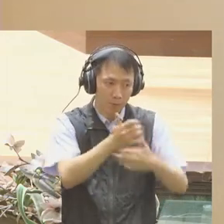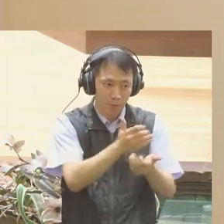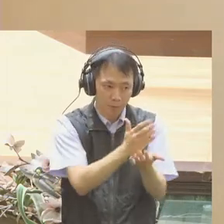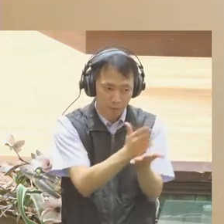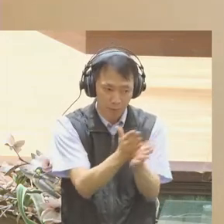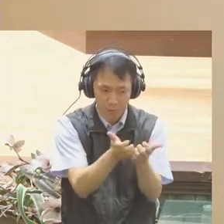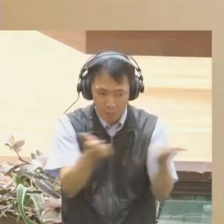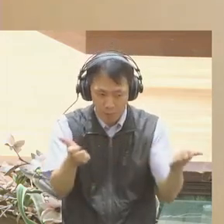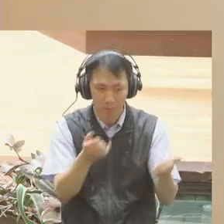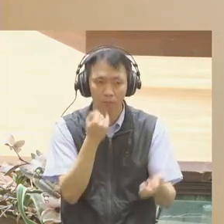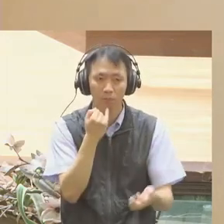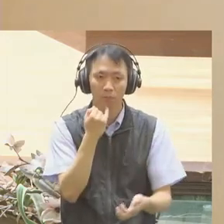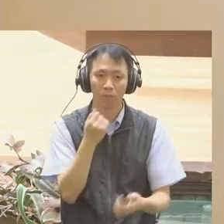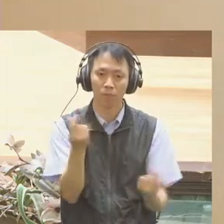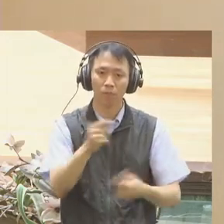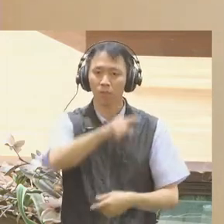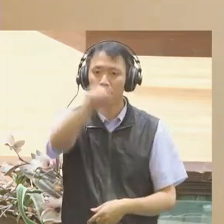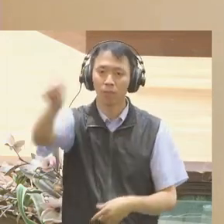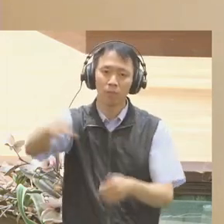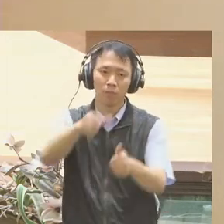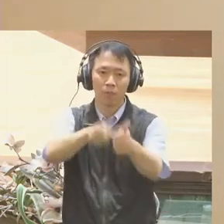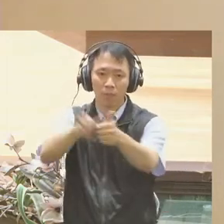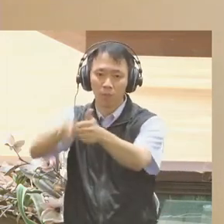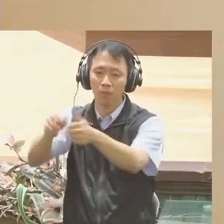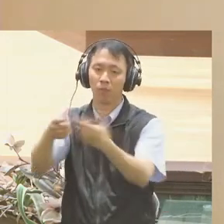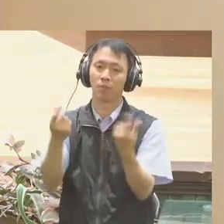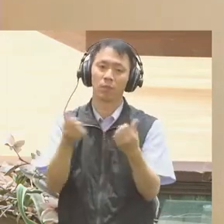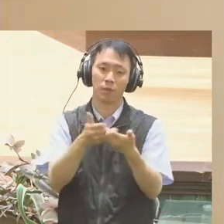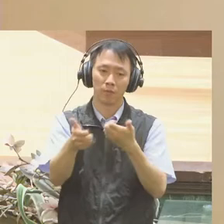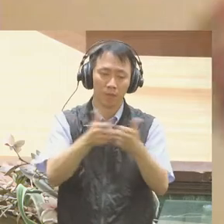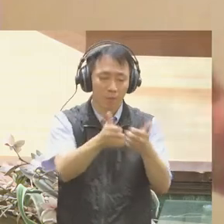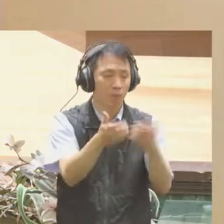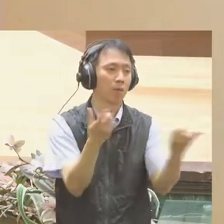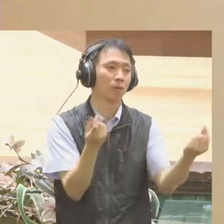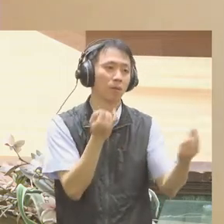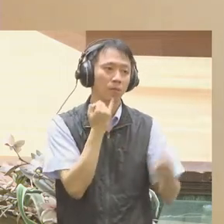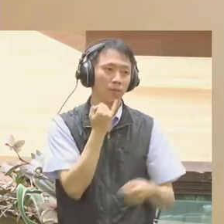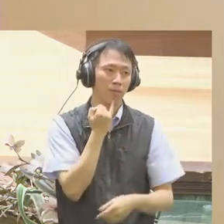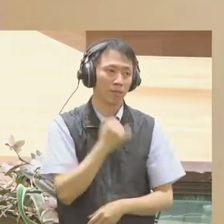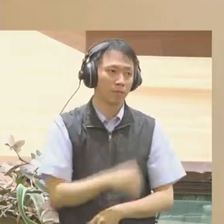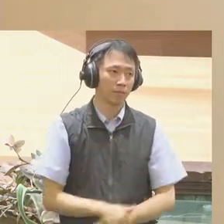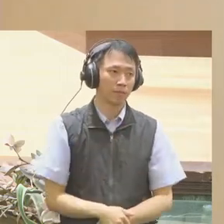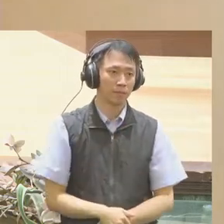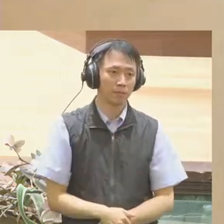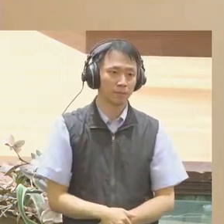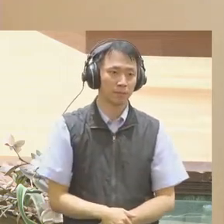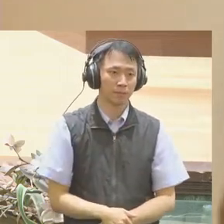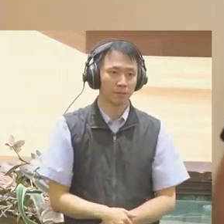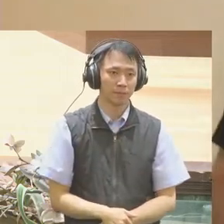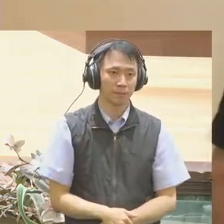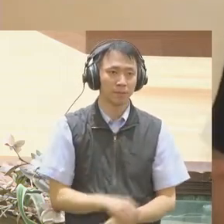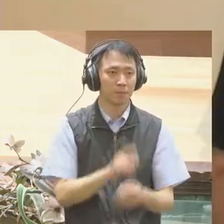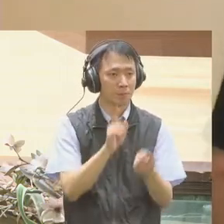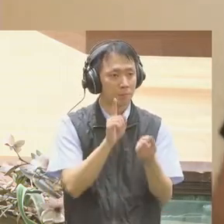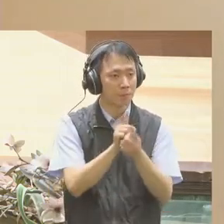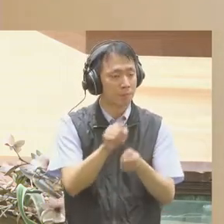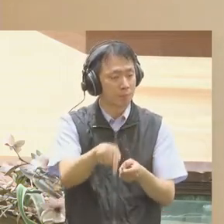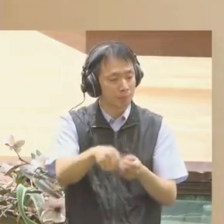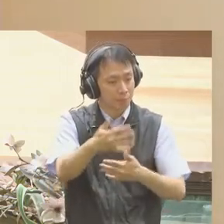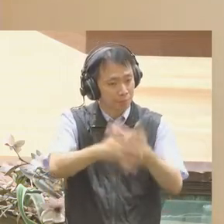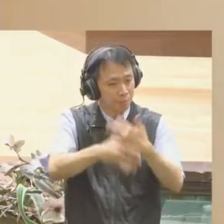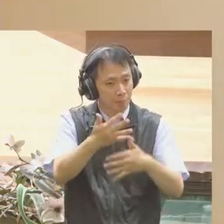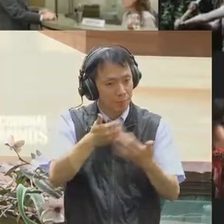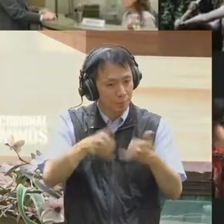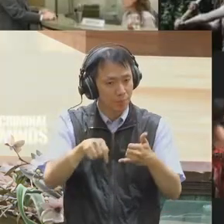Better recommendations and more views mean higher customer engagement and thus retention. The more valuable the platform is, the more likely people are to